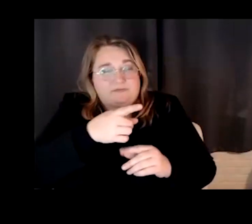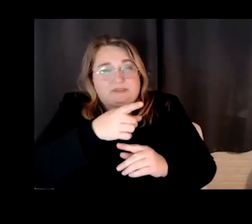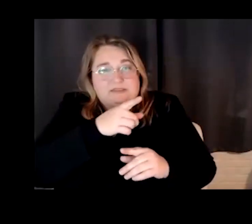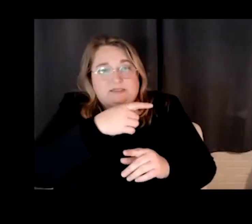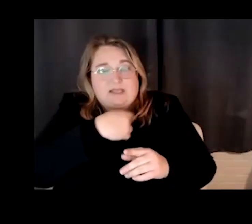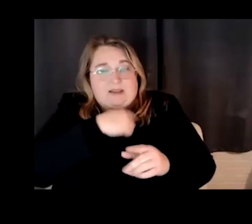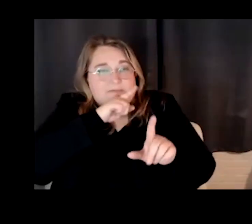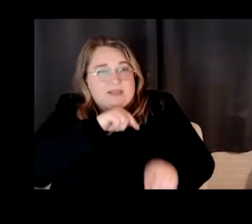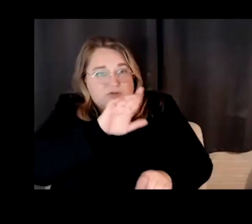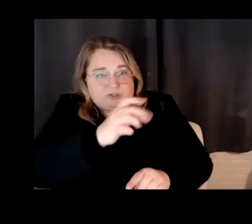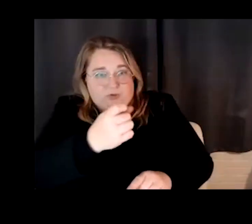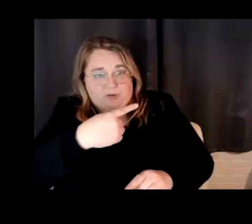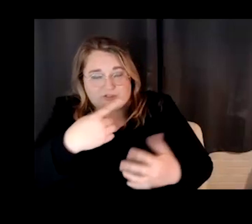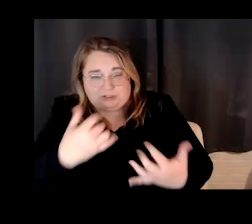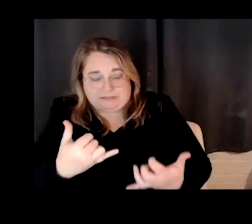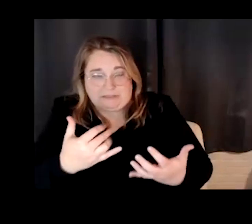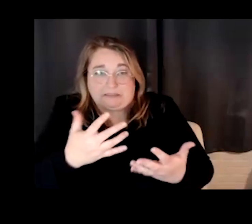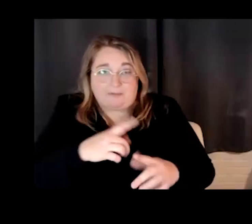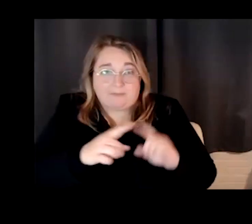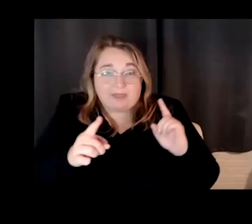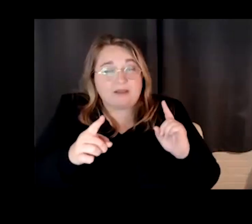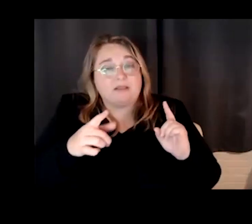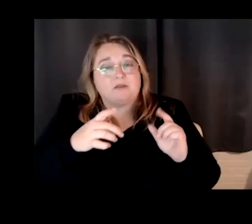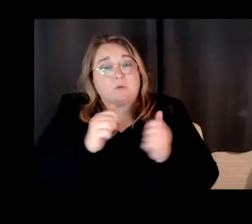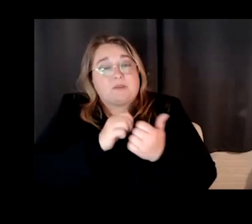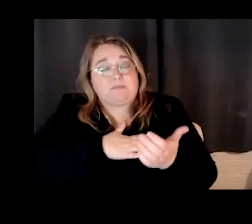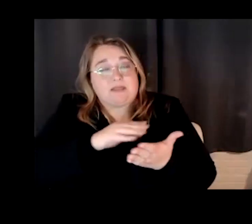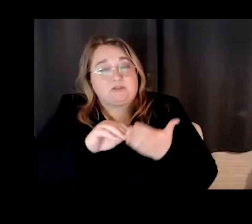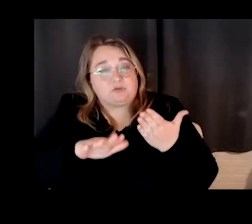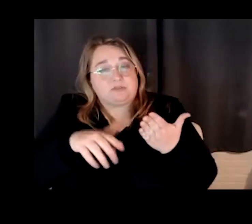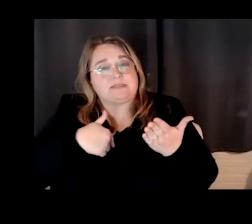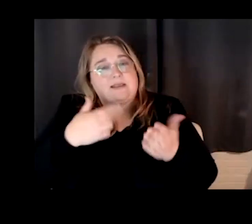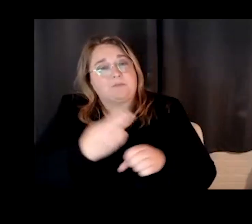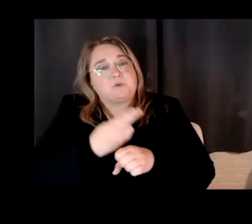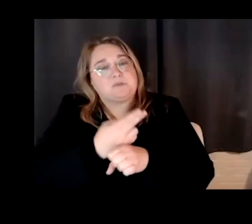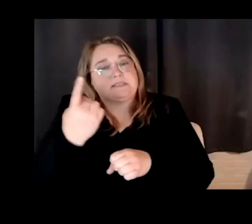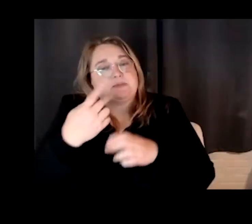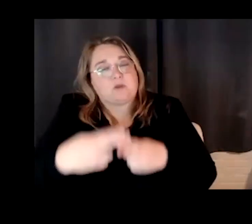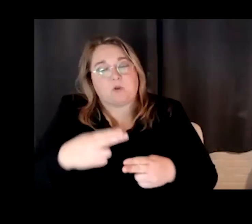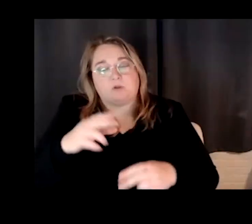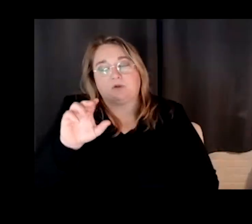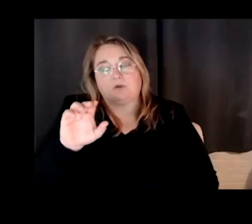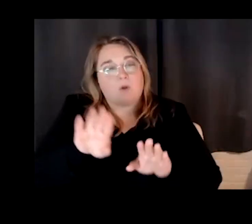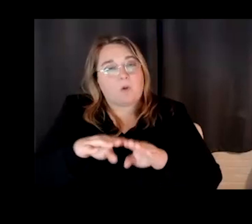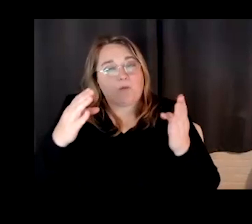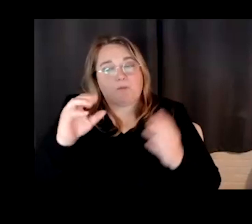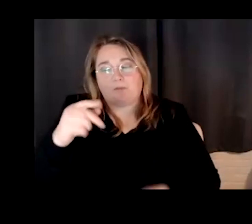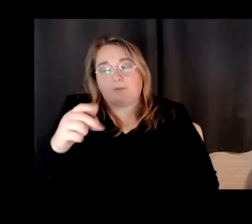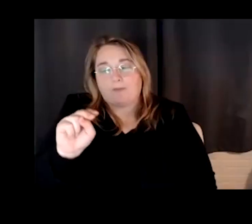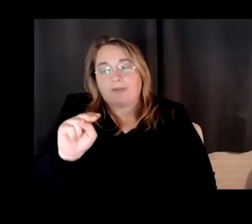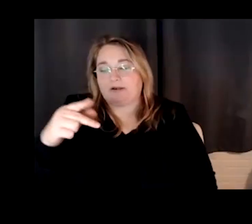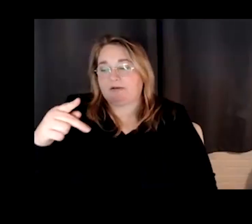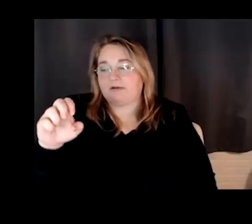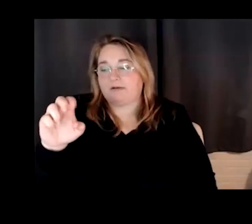I'm going to do this with my students this semester, um, something called open pedagogy, which is, um, very closely